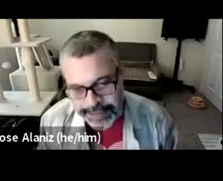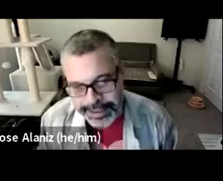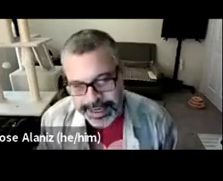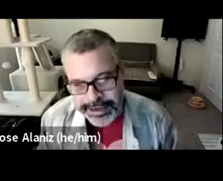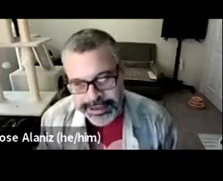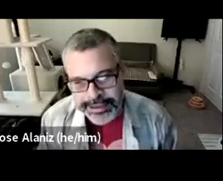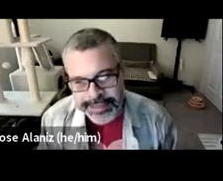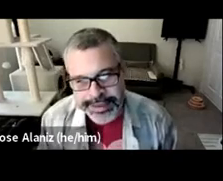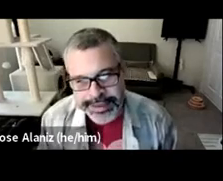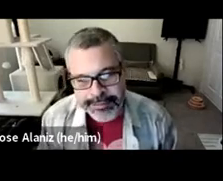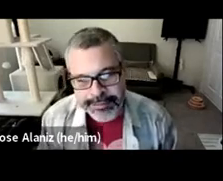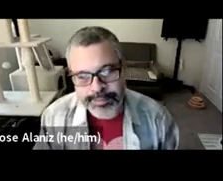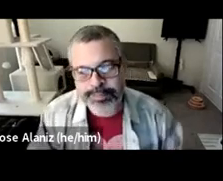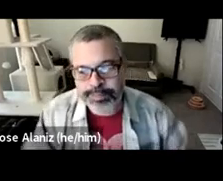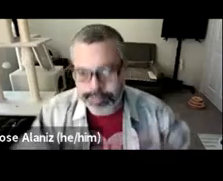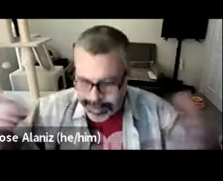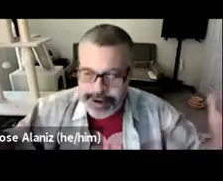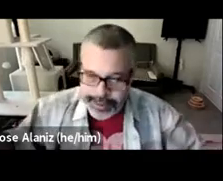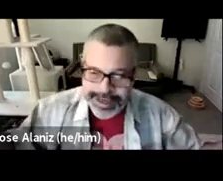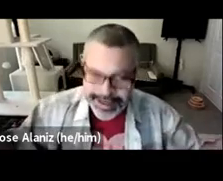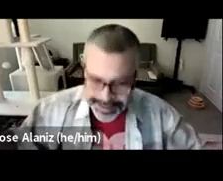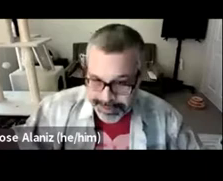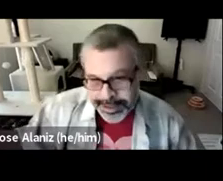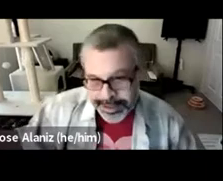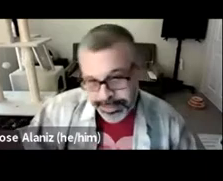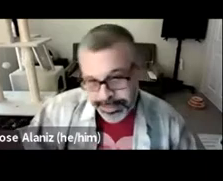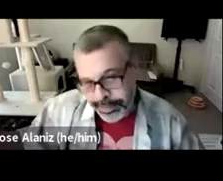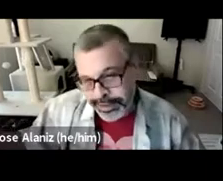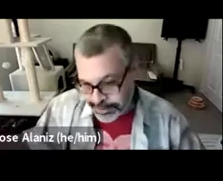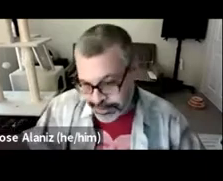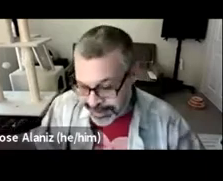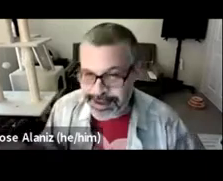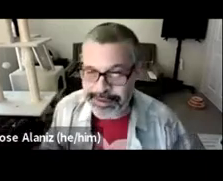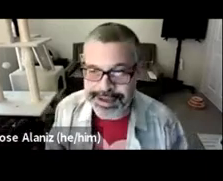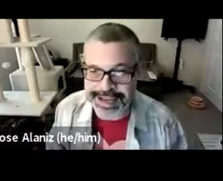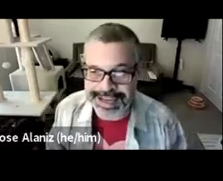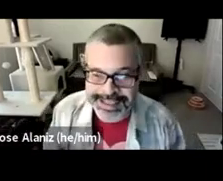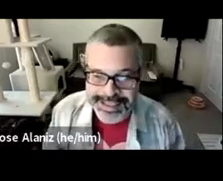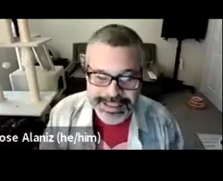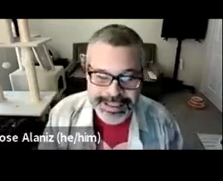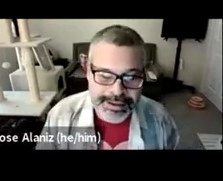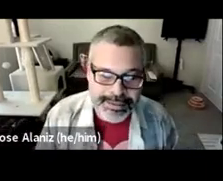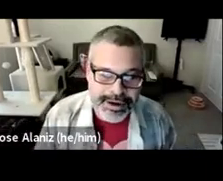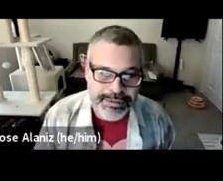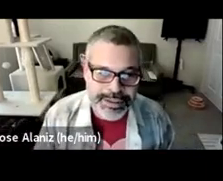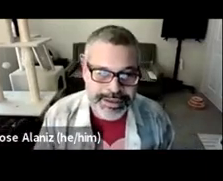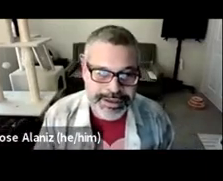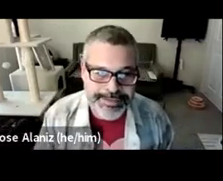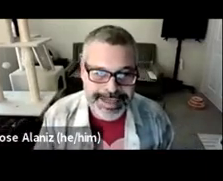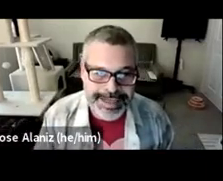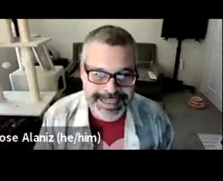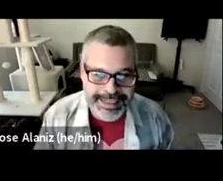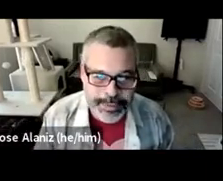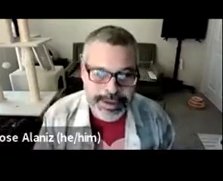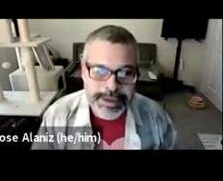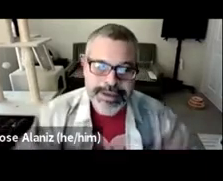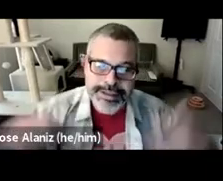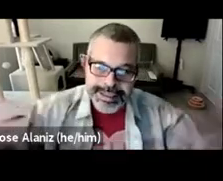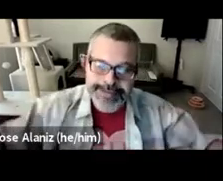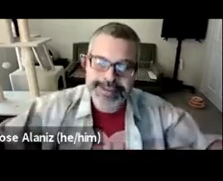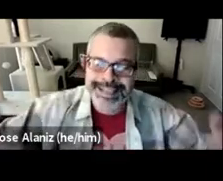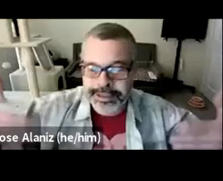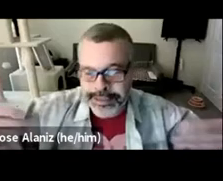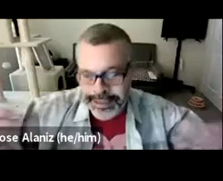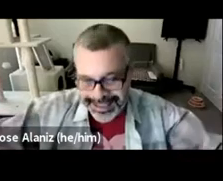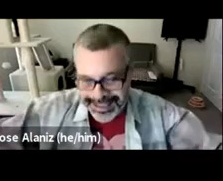facet of the character, given that in arguably the most important story of the 1960s in the Marvel series, the Fantastic Four,